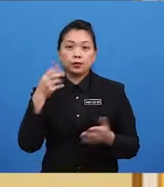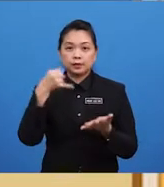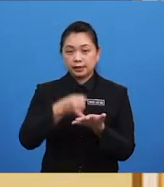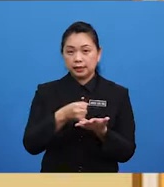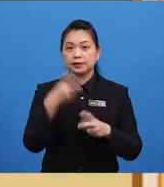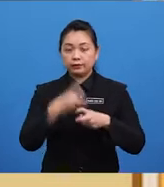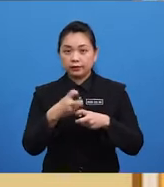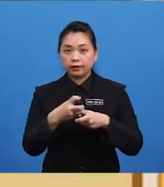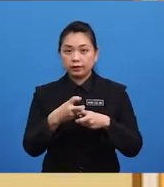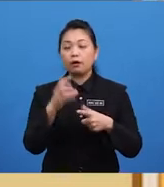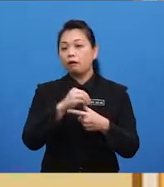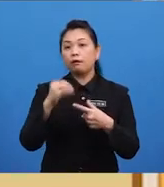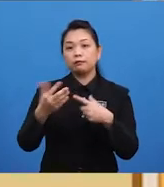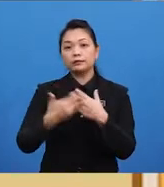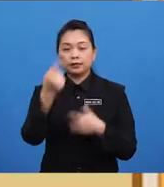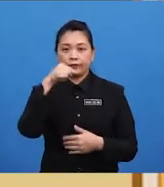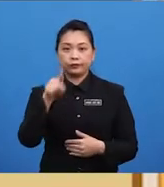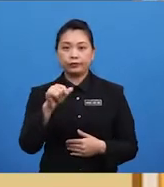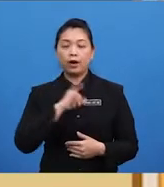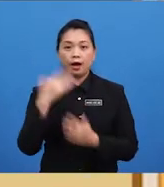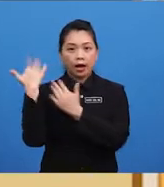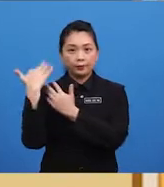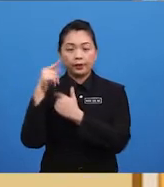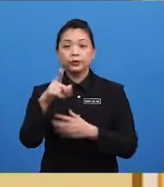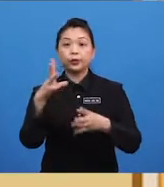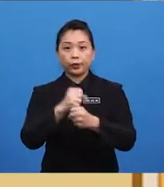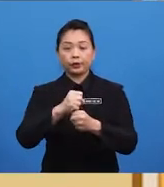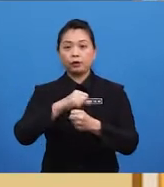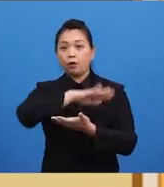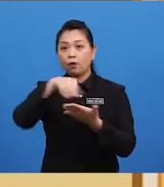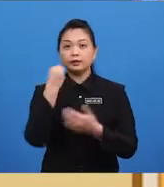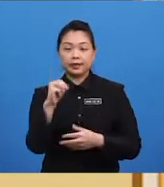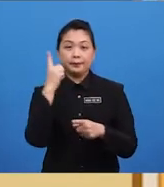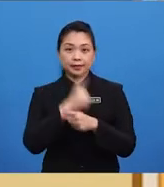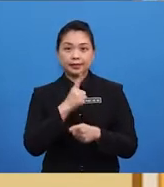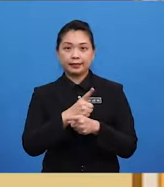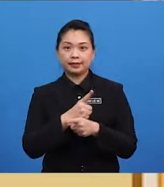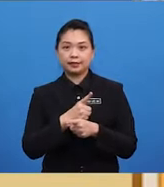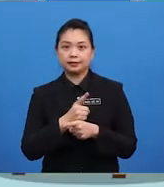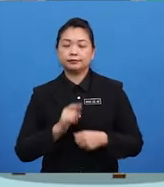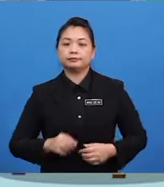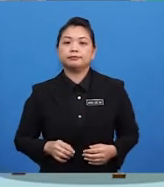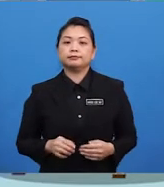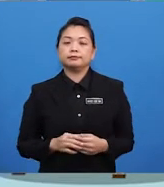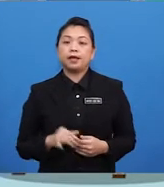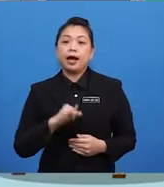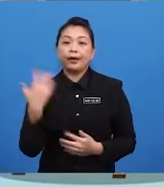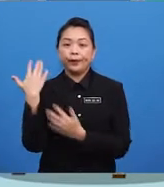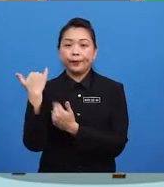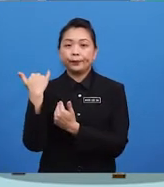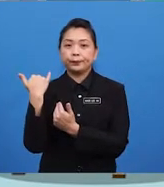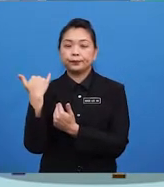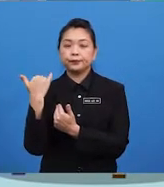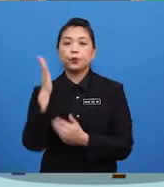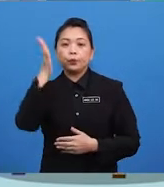or was it so easy for you? I hope you got all of them correct. I hope